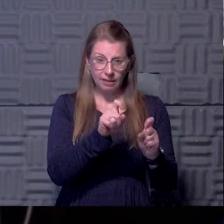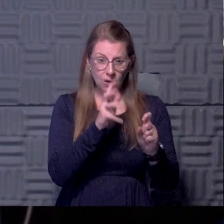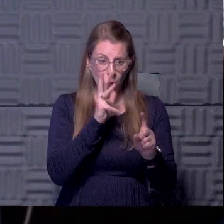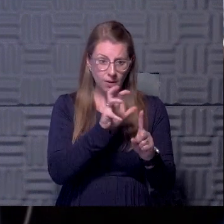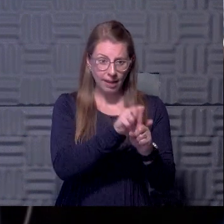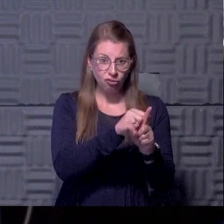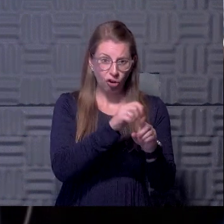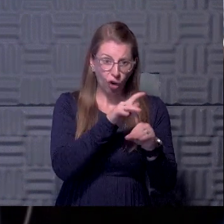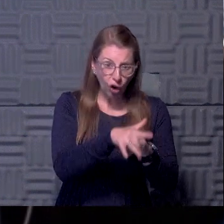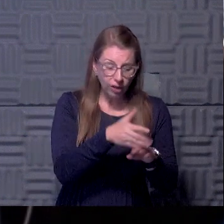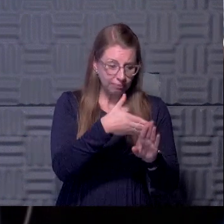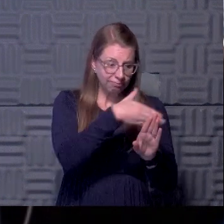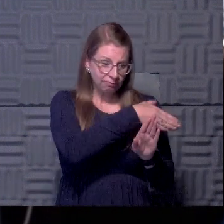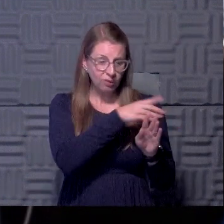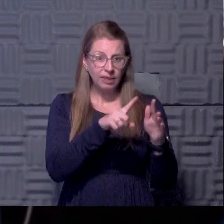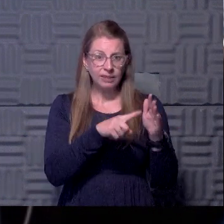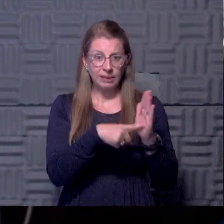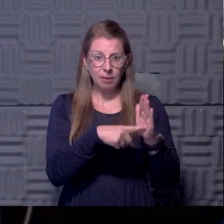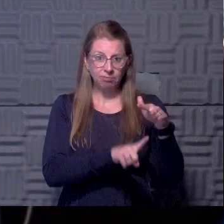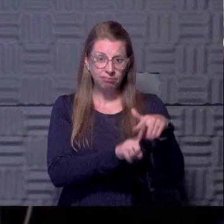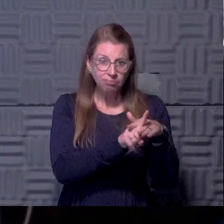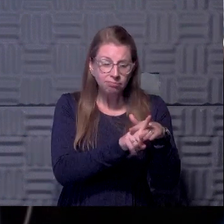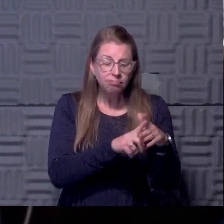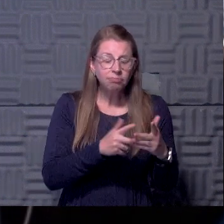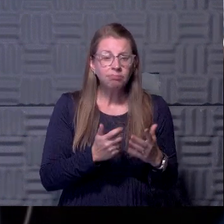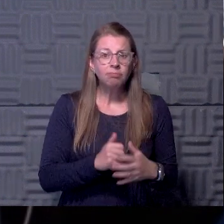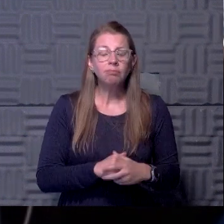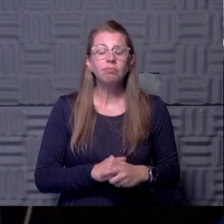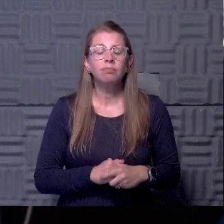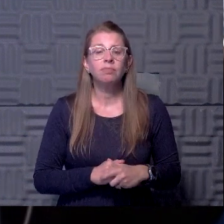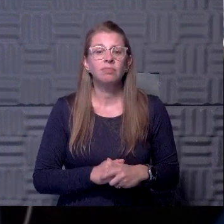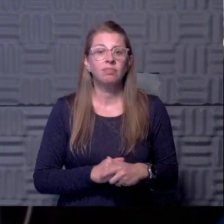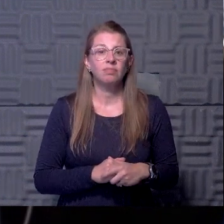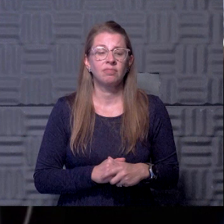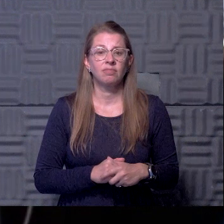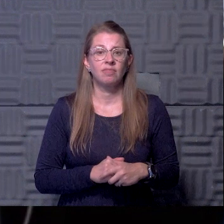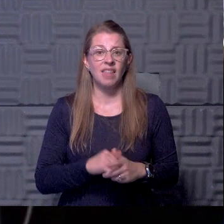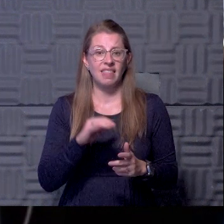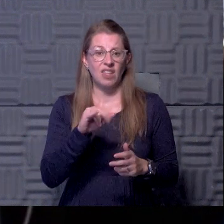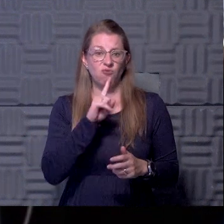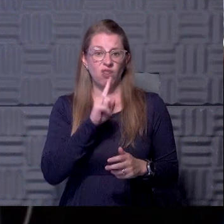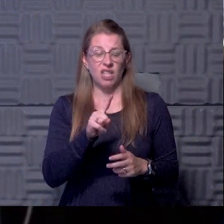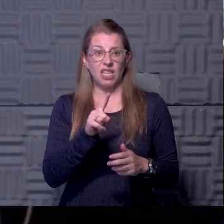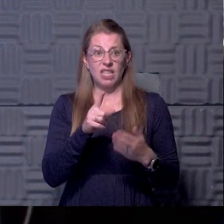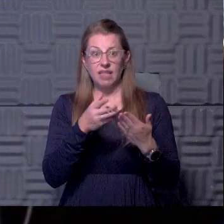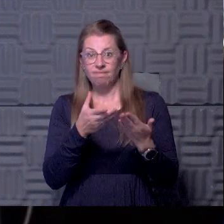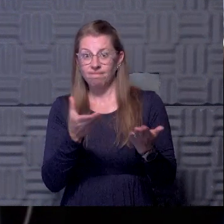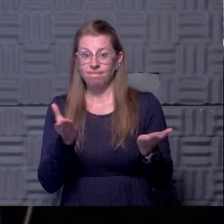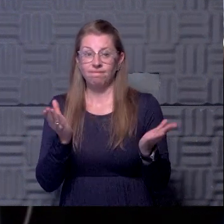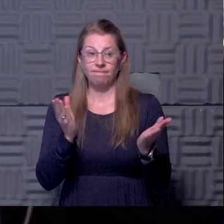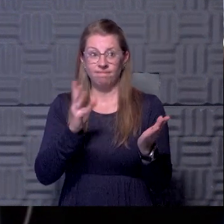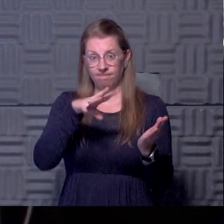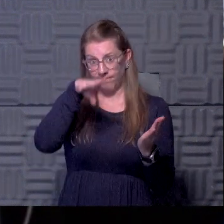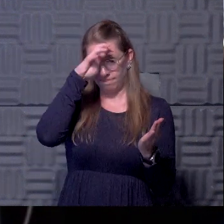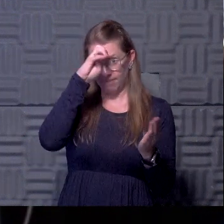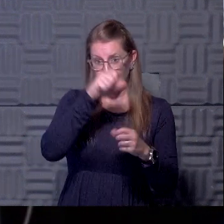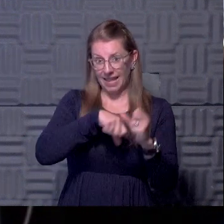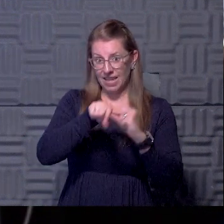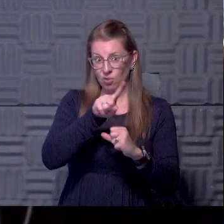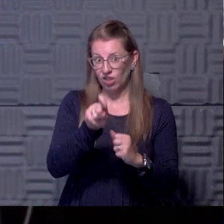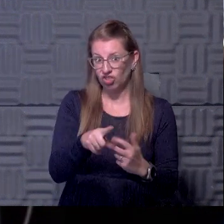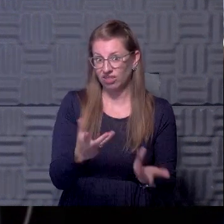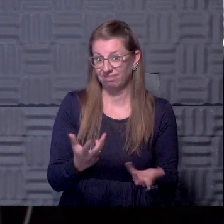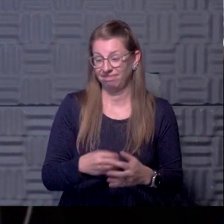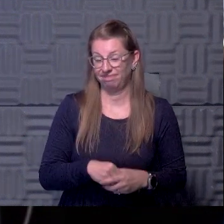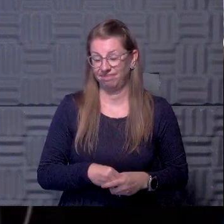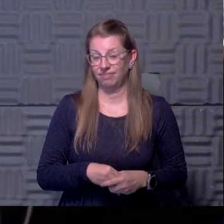people pre symptoms. Um, and that's sort of one of the open science questions we're all waiting to hear the answer to. So as I understand